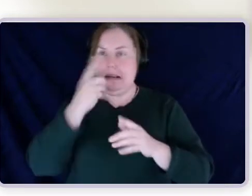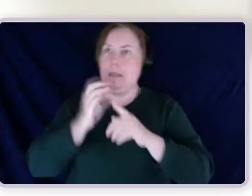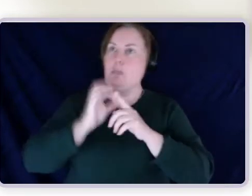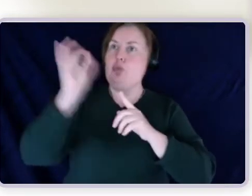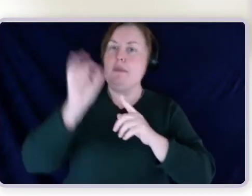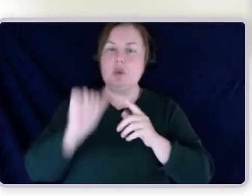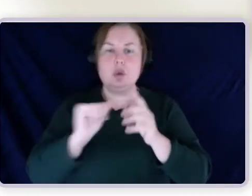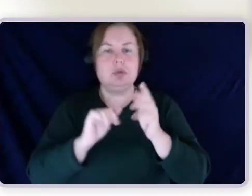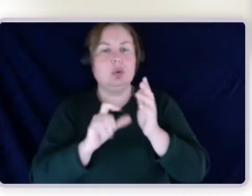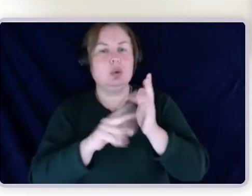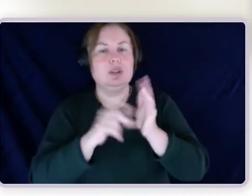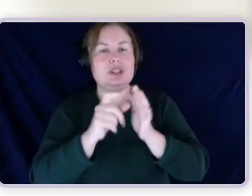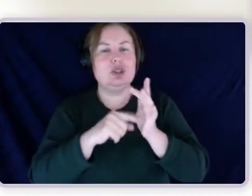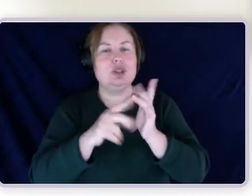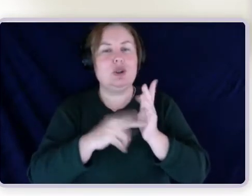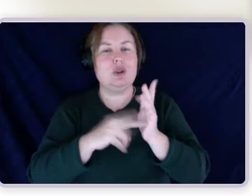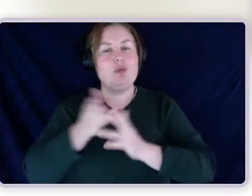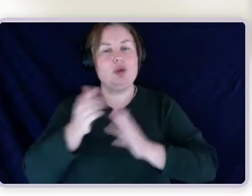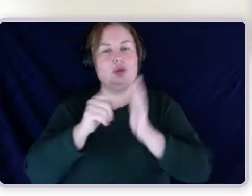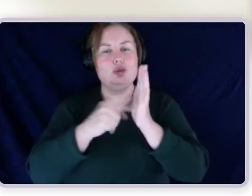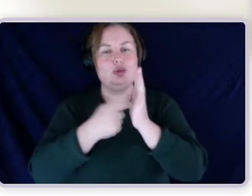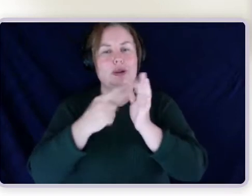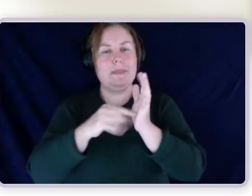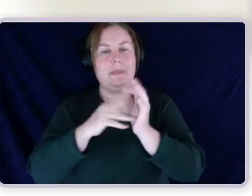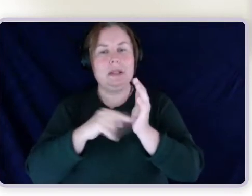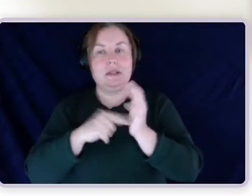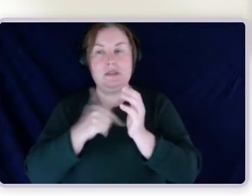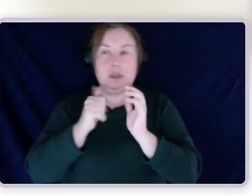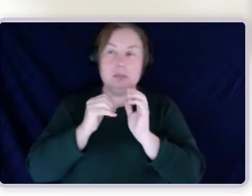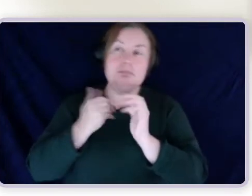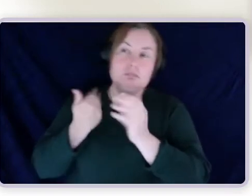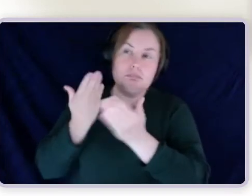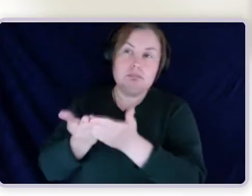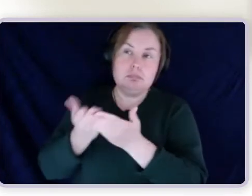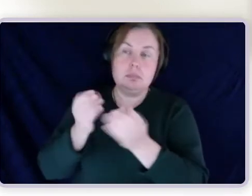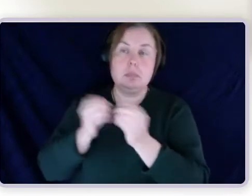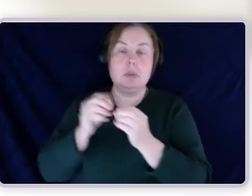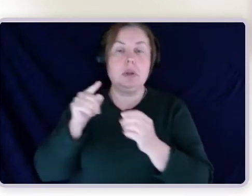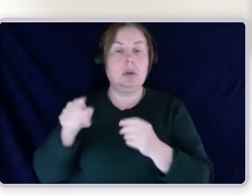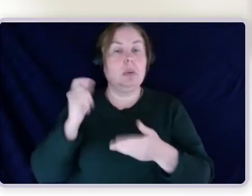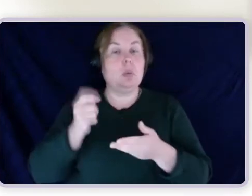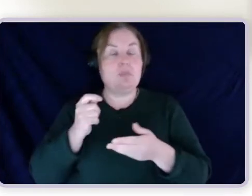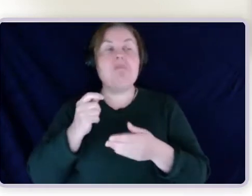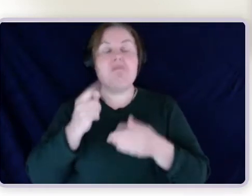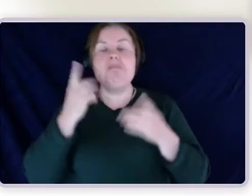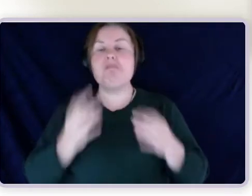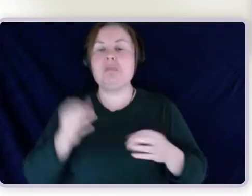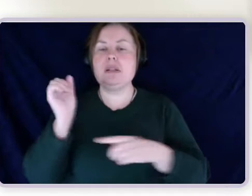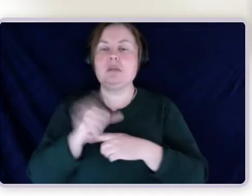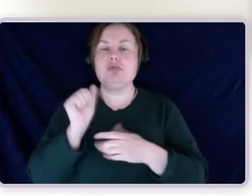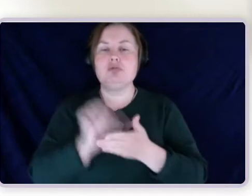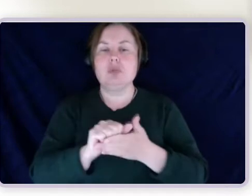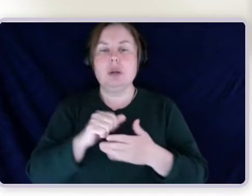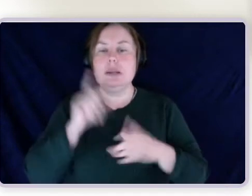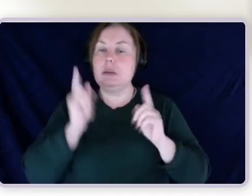whether something is fully treated or not is a complex question and Centrelink doesn't always get it right.